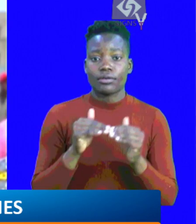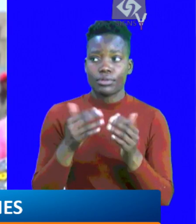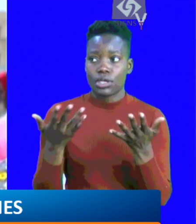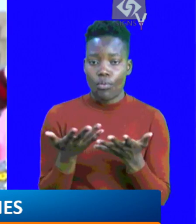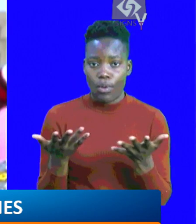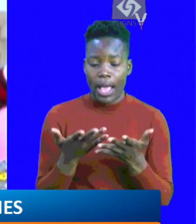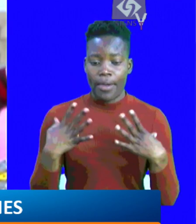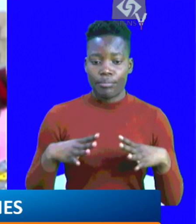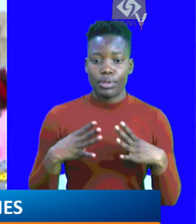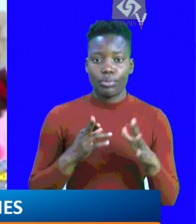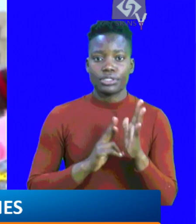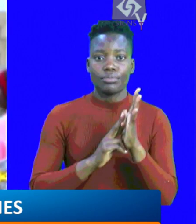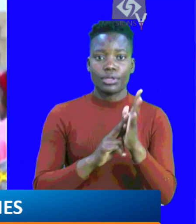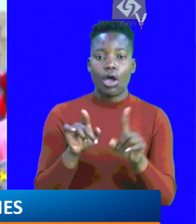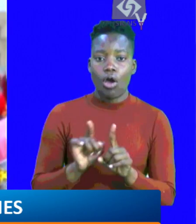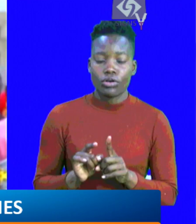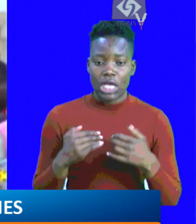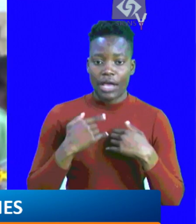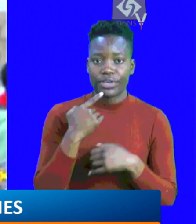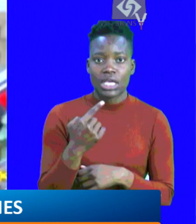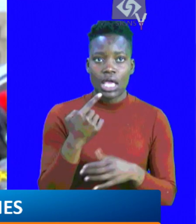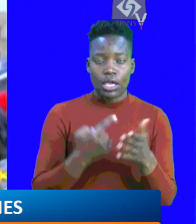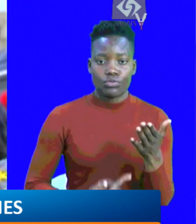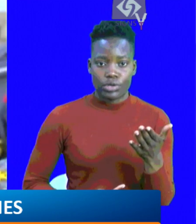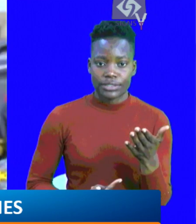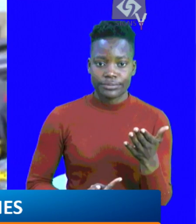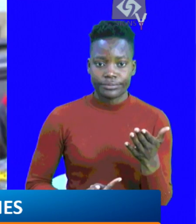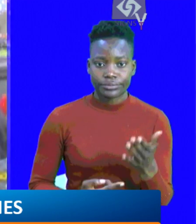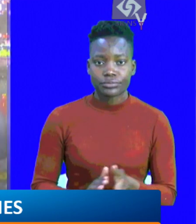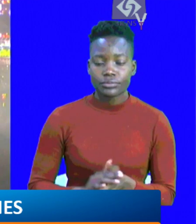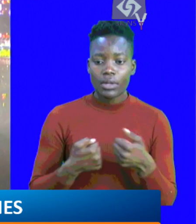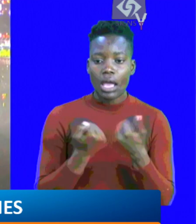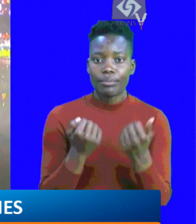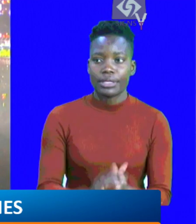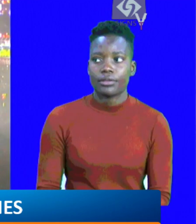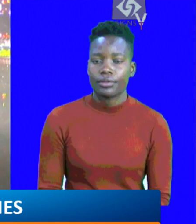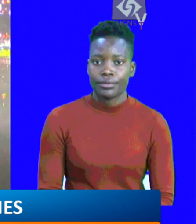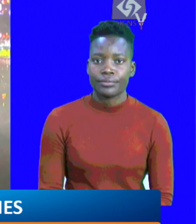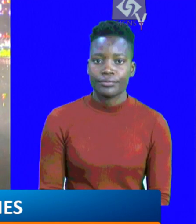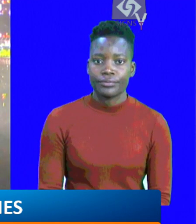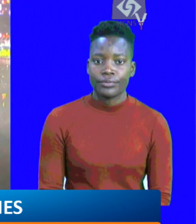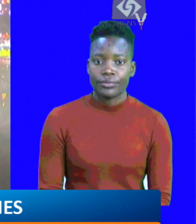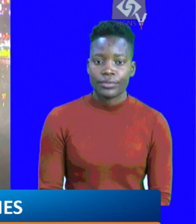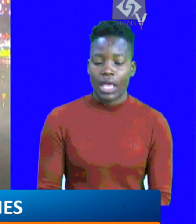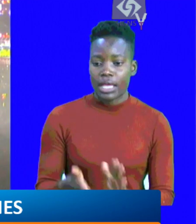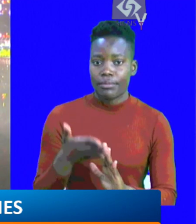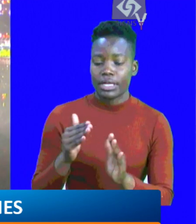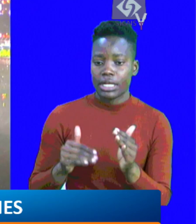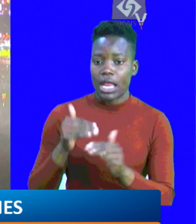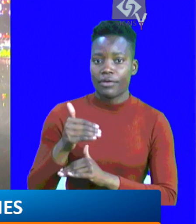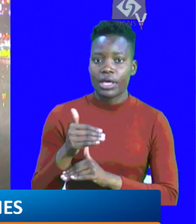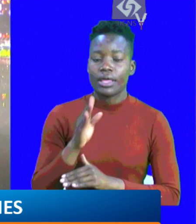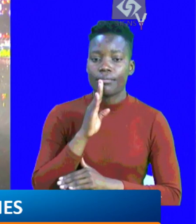we are in a democracy where the people's representatives also have a say as to what carries the day.